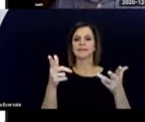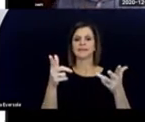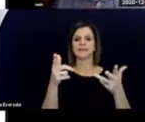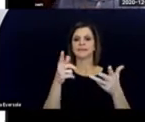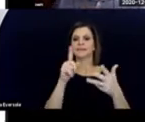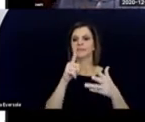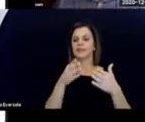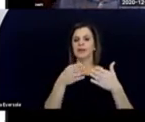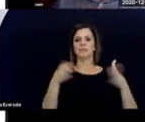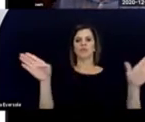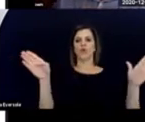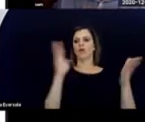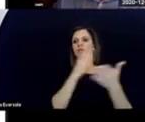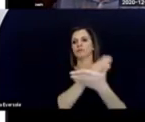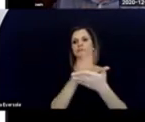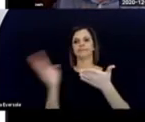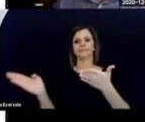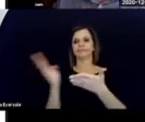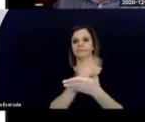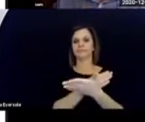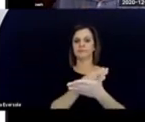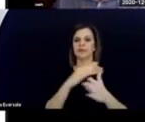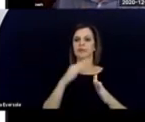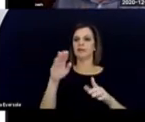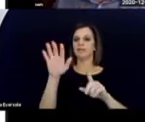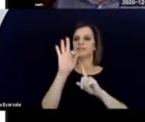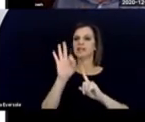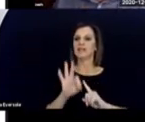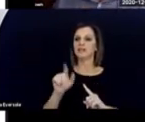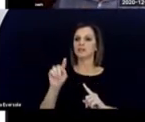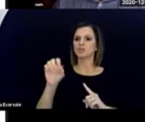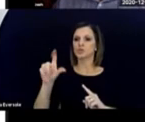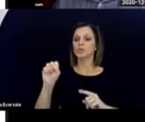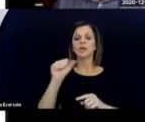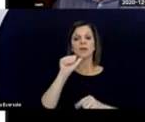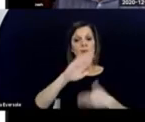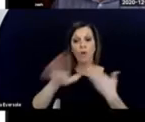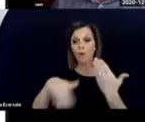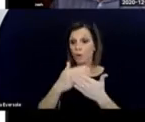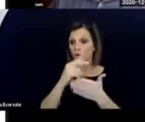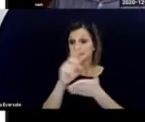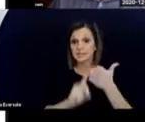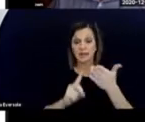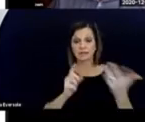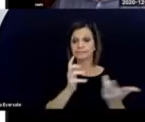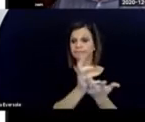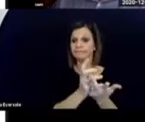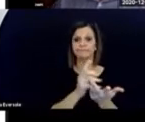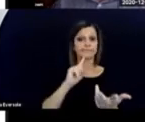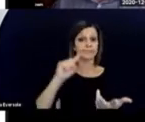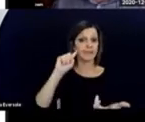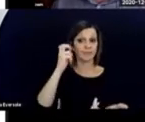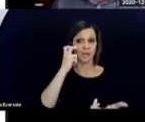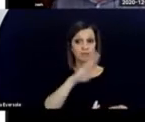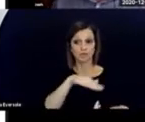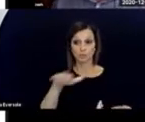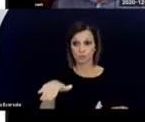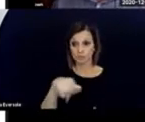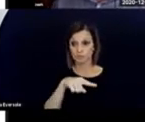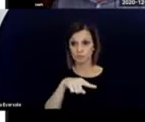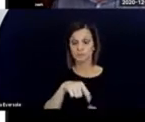selection of assessment tools. Not all of them were designed for children with deafblindness.